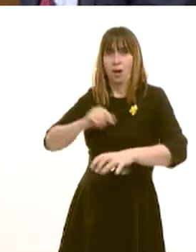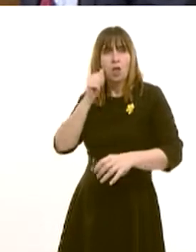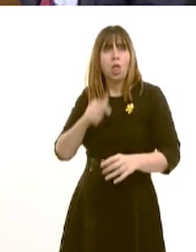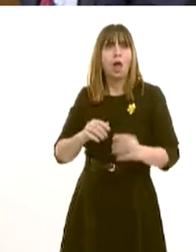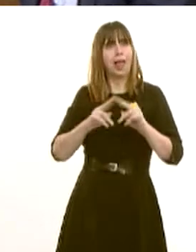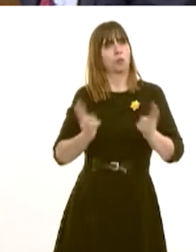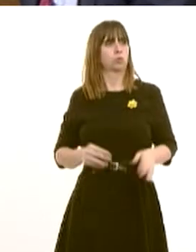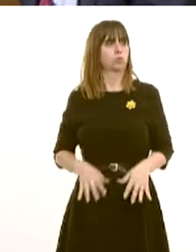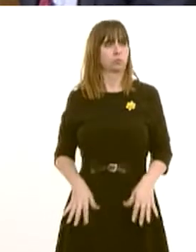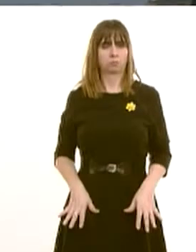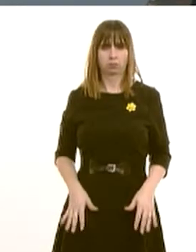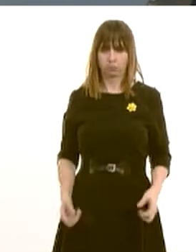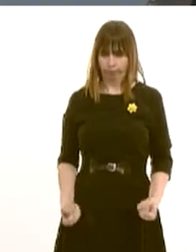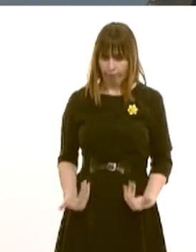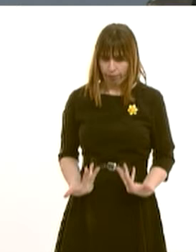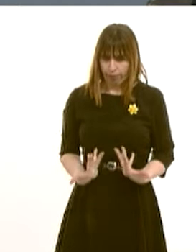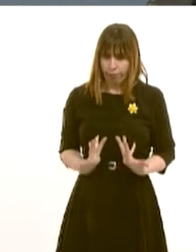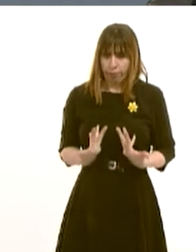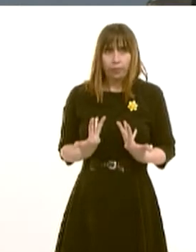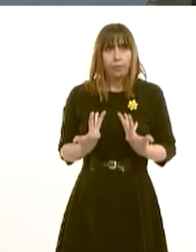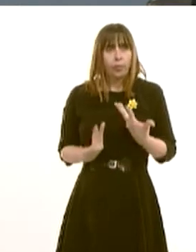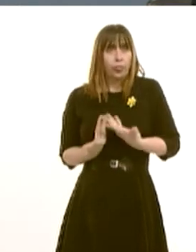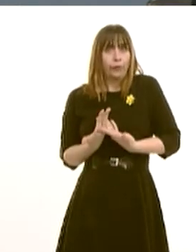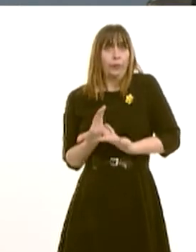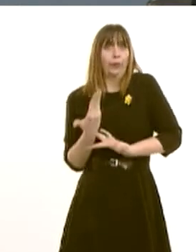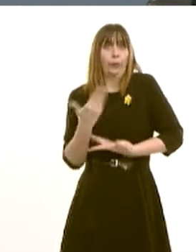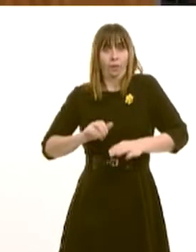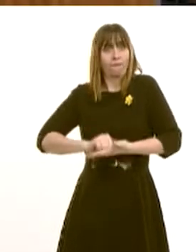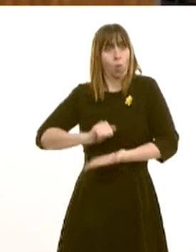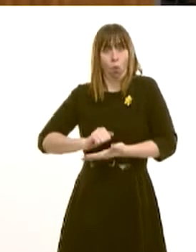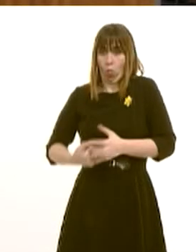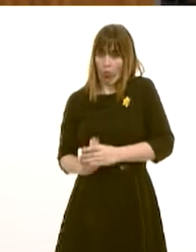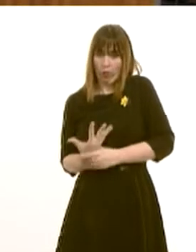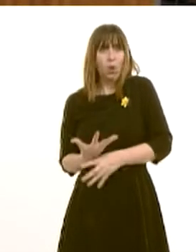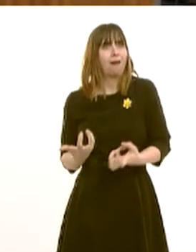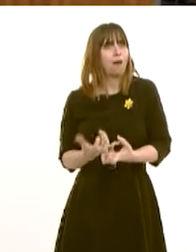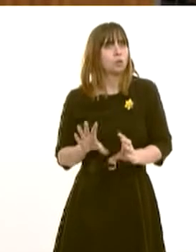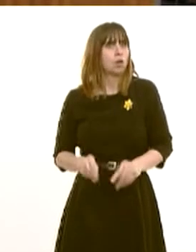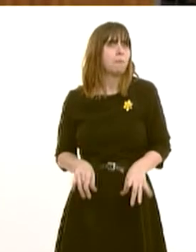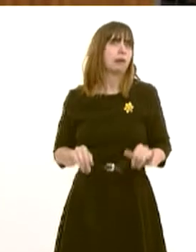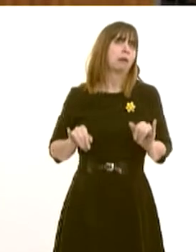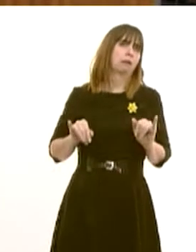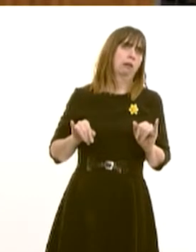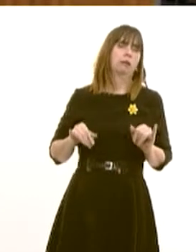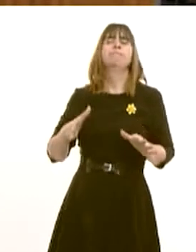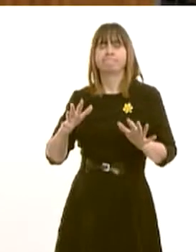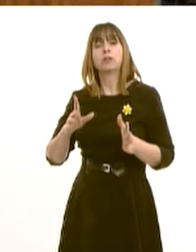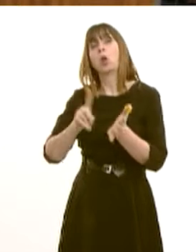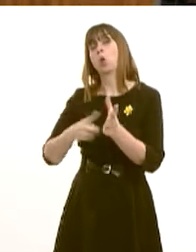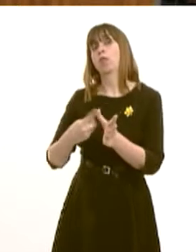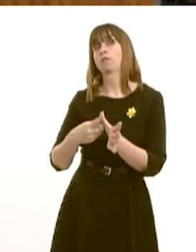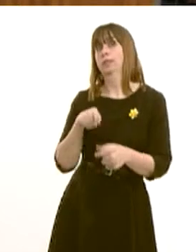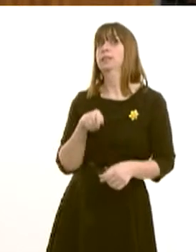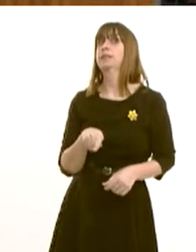was coming up through people's houses, against which, of course, there is no defence. The local authorities have the responsibility,